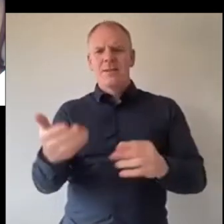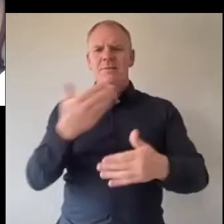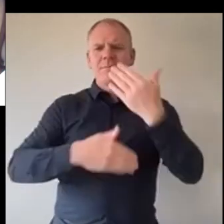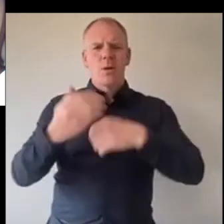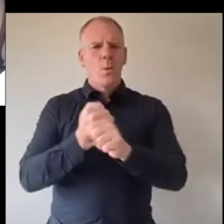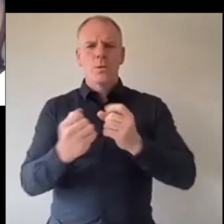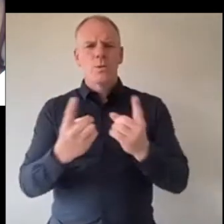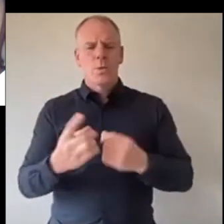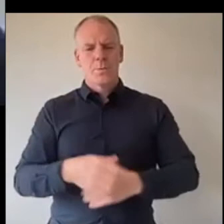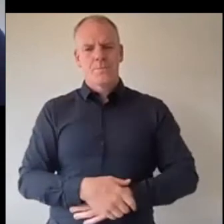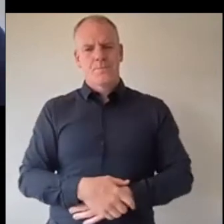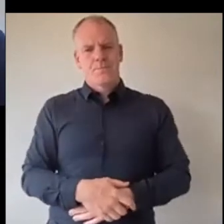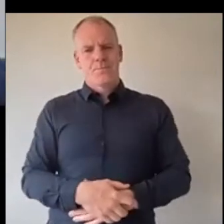doing